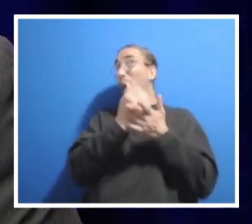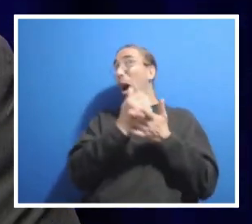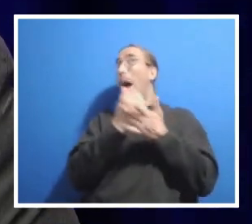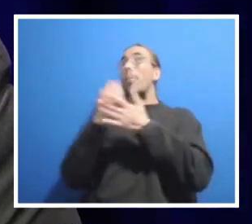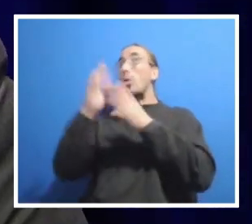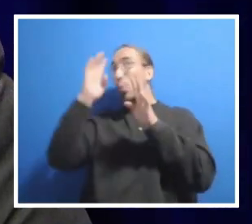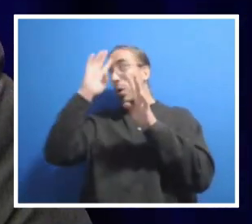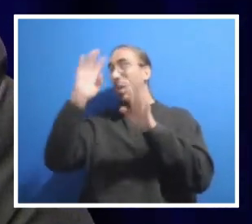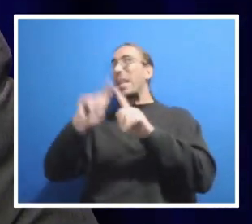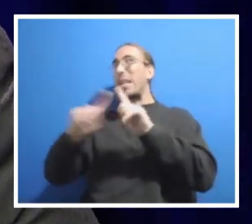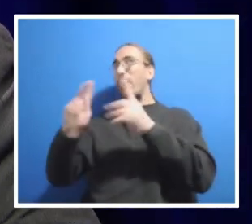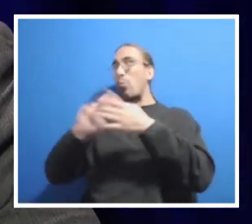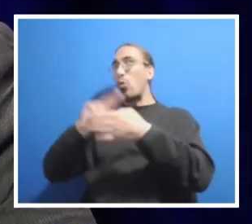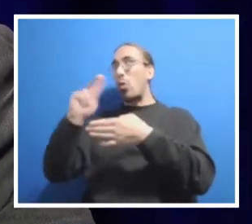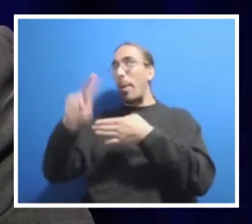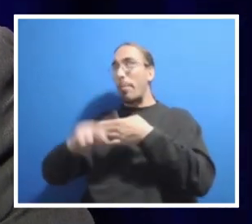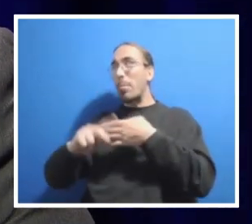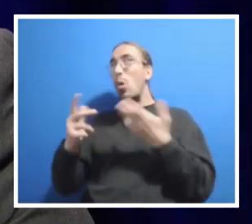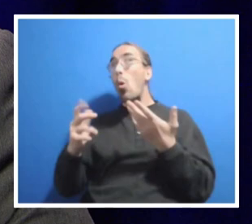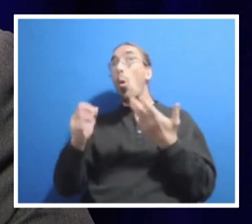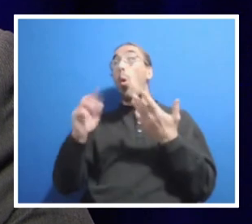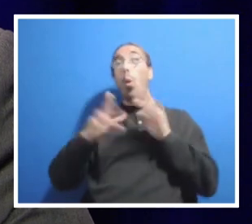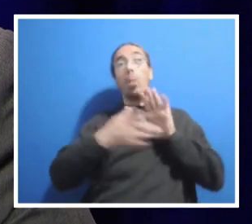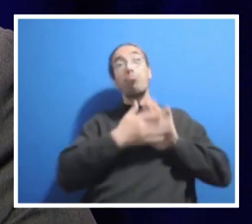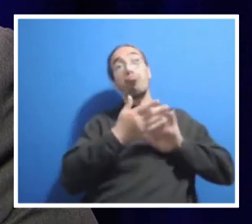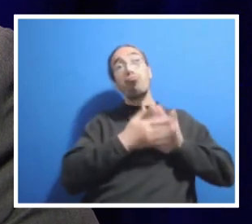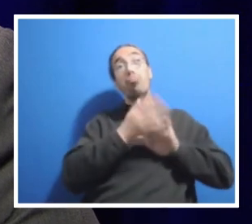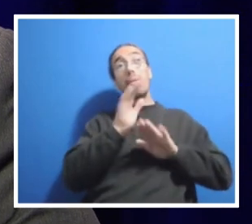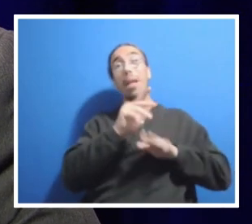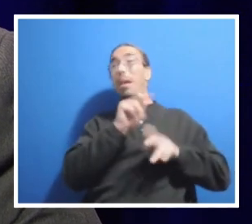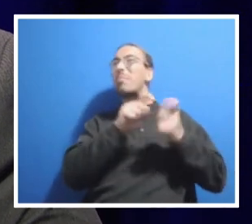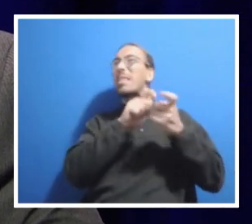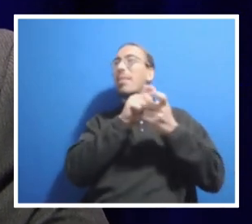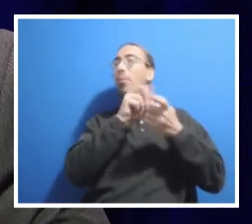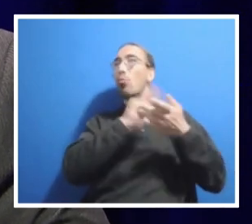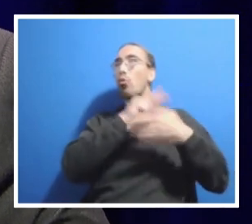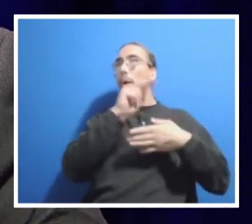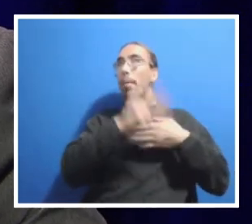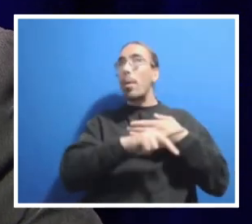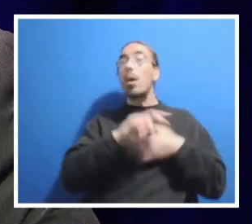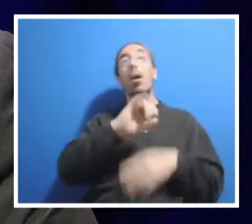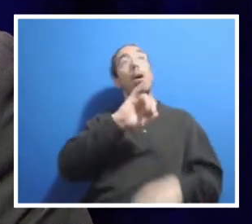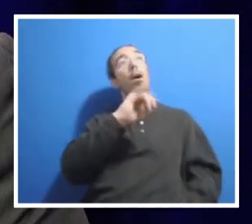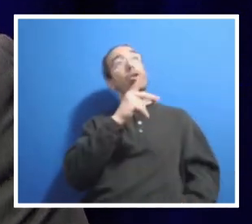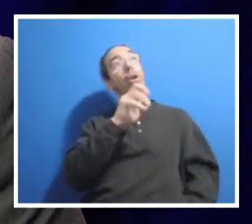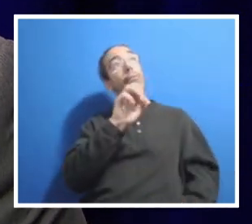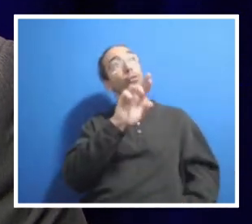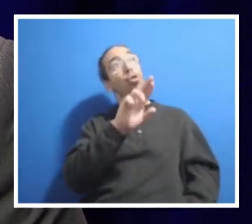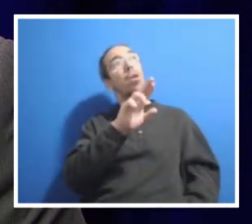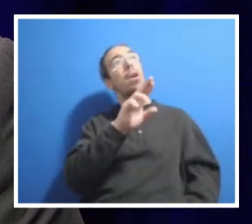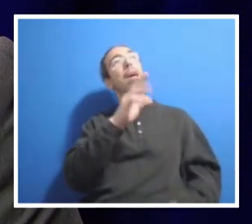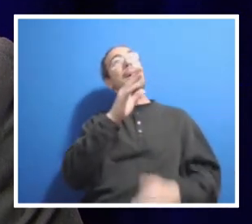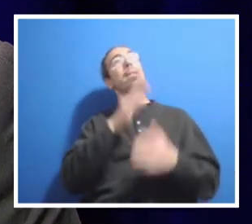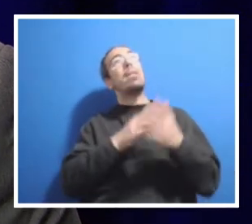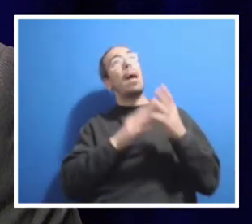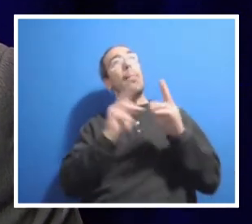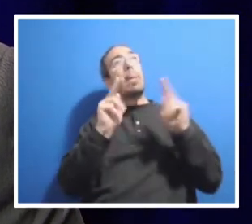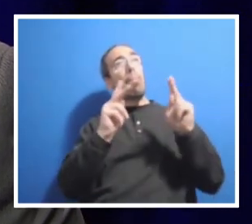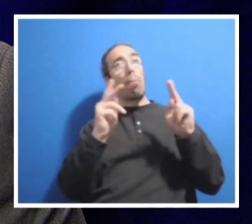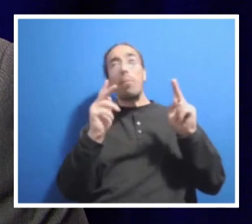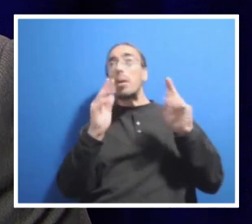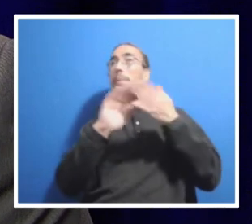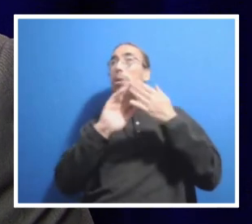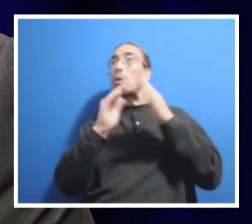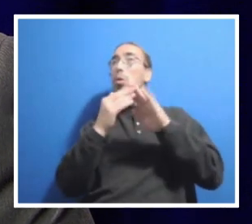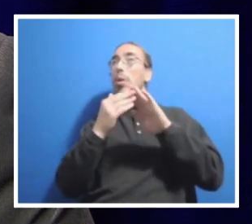Thank you very much. Jennifer, I'd like to direct a question to you, and it's something to maybe, there's some fear amongst our community. Are there any plans